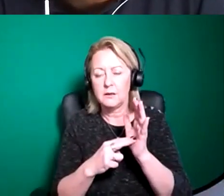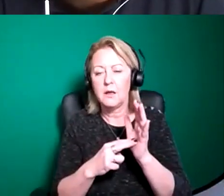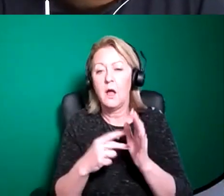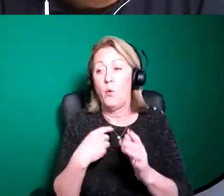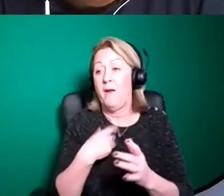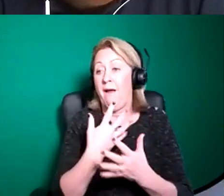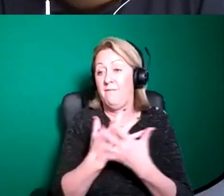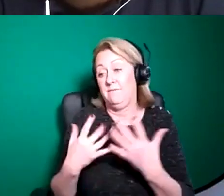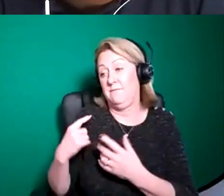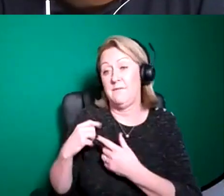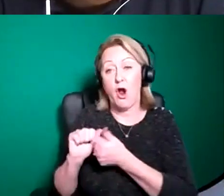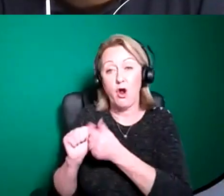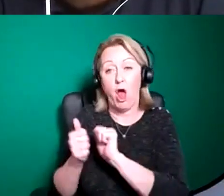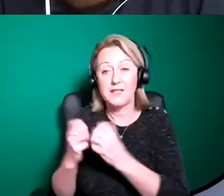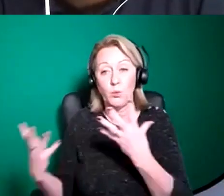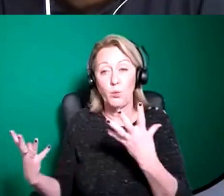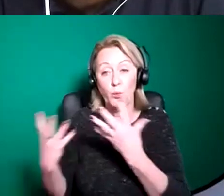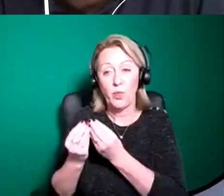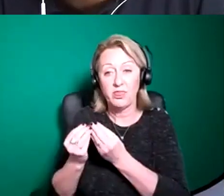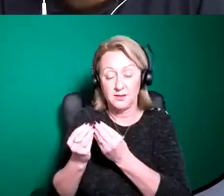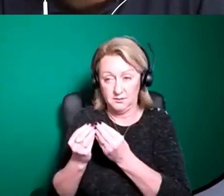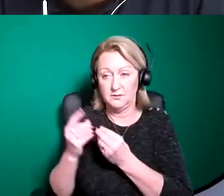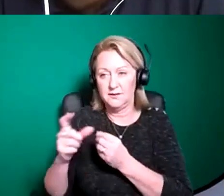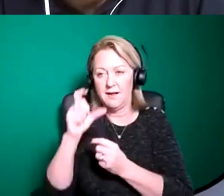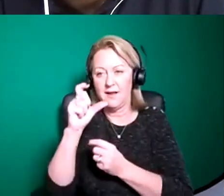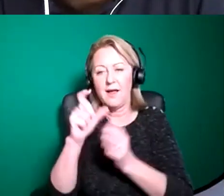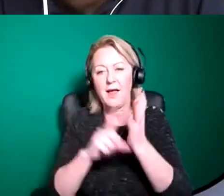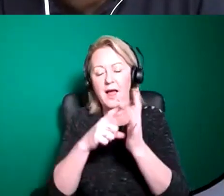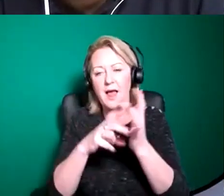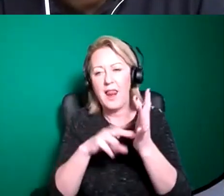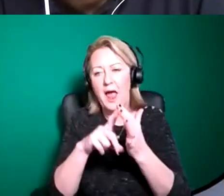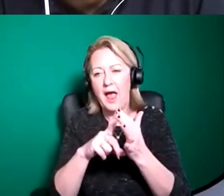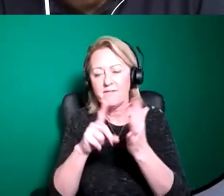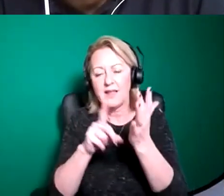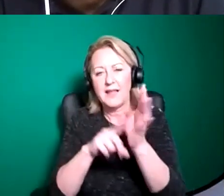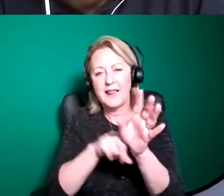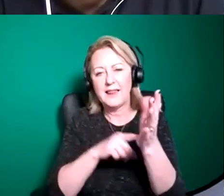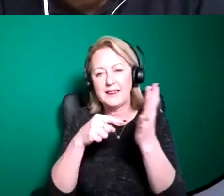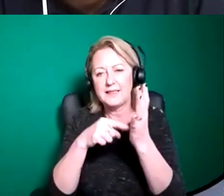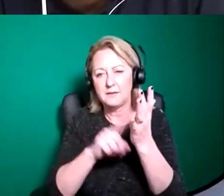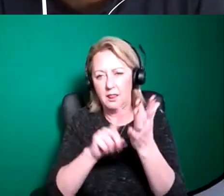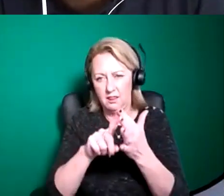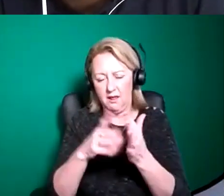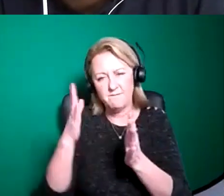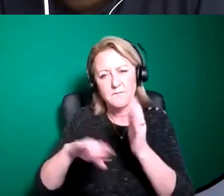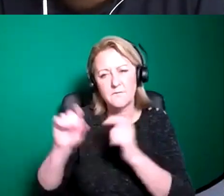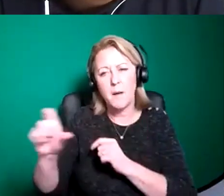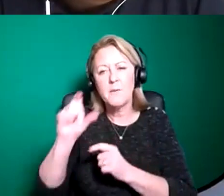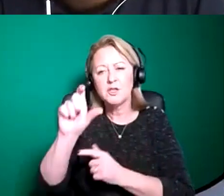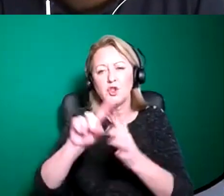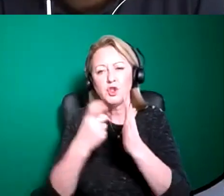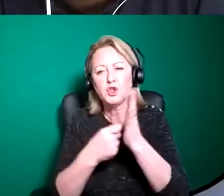colleagues and i'm joined by clive little from certain blacks who are one of our partner festivals